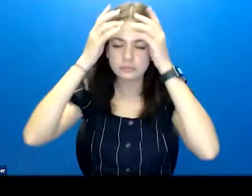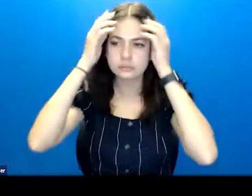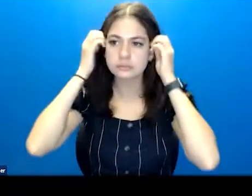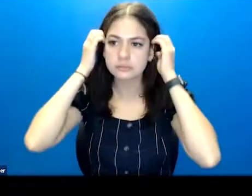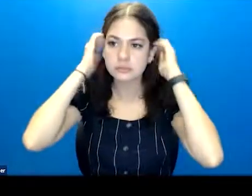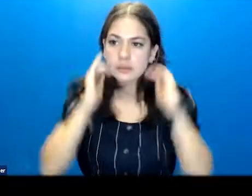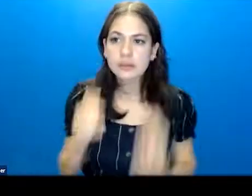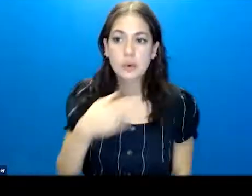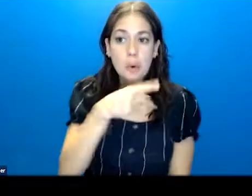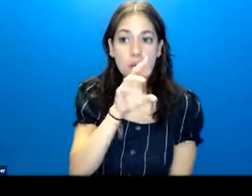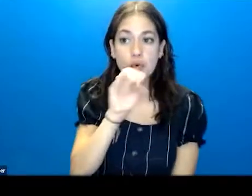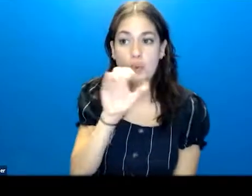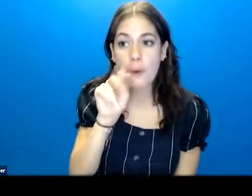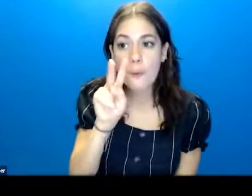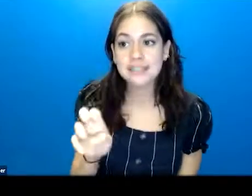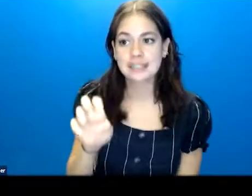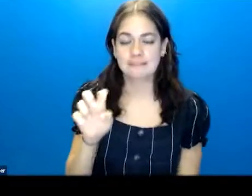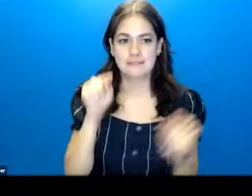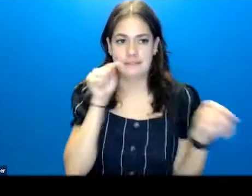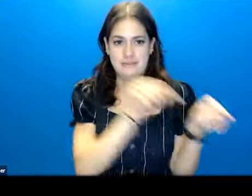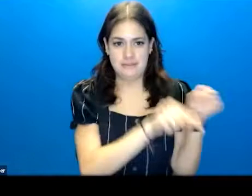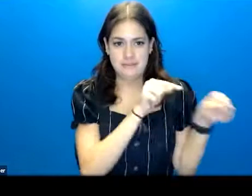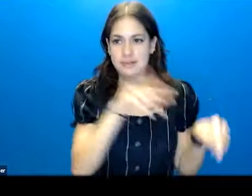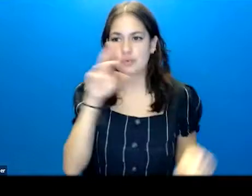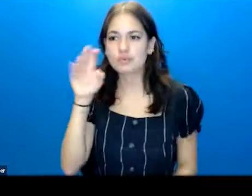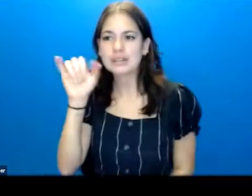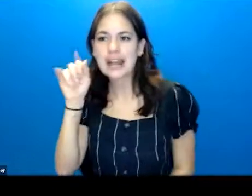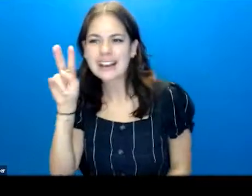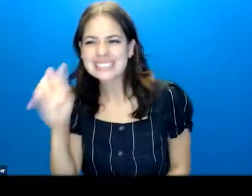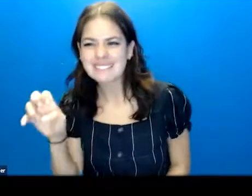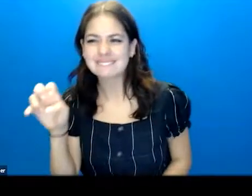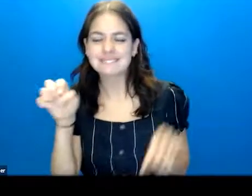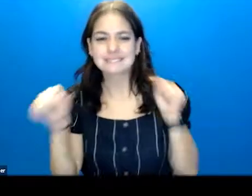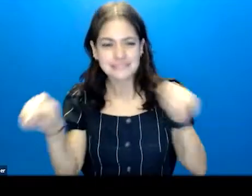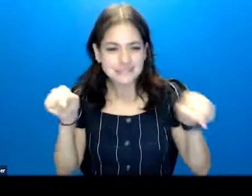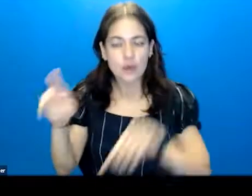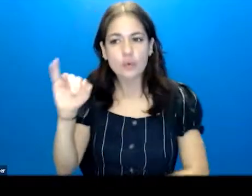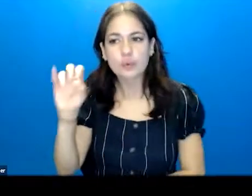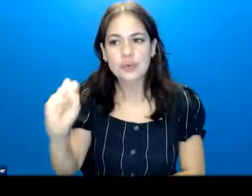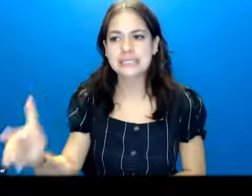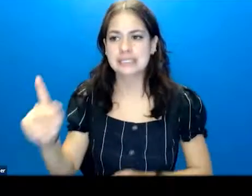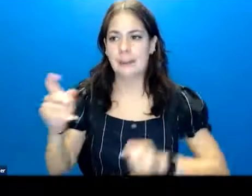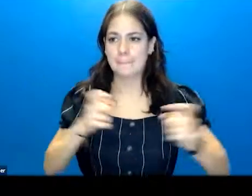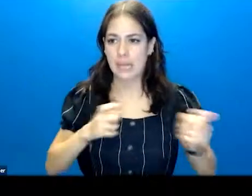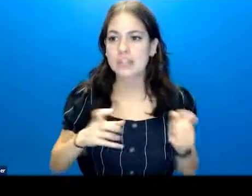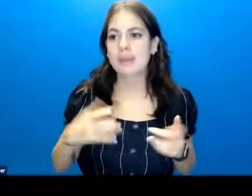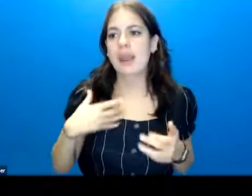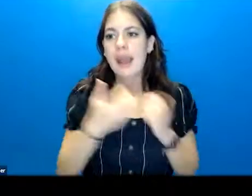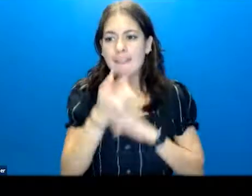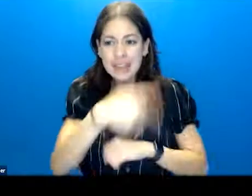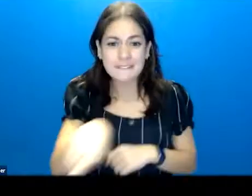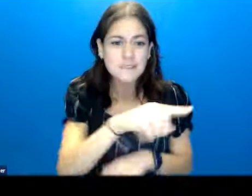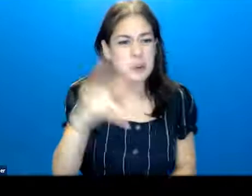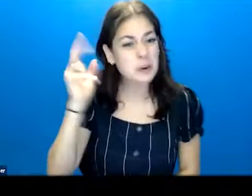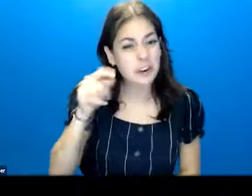So proactive versus reactive suicide risk management. Have any of you